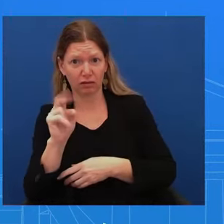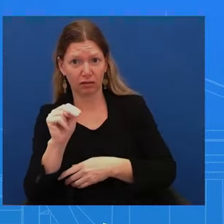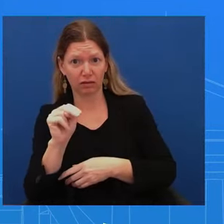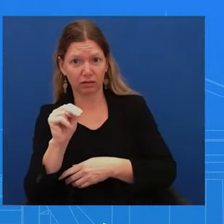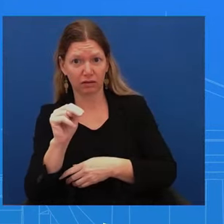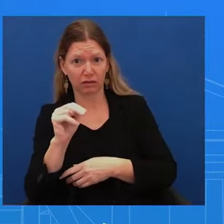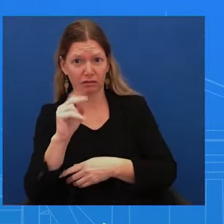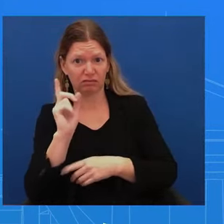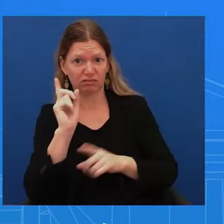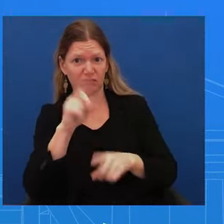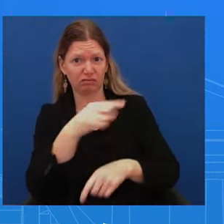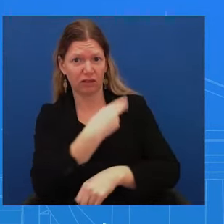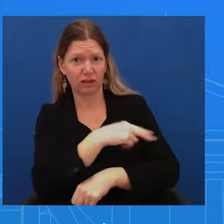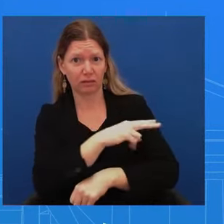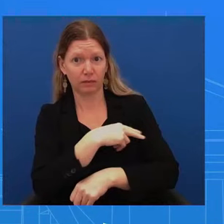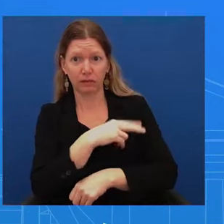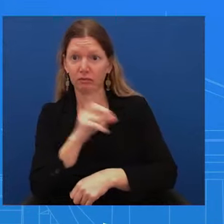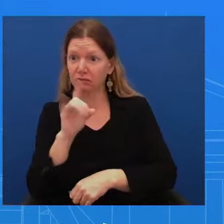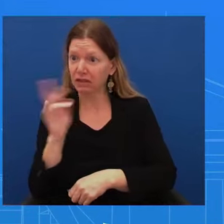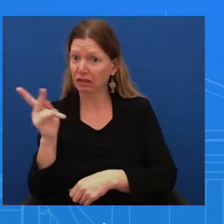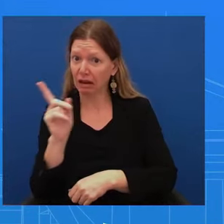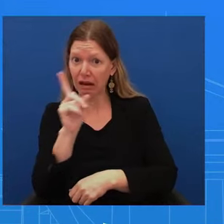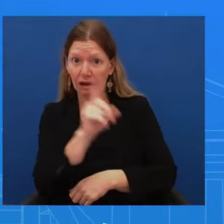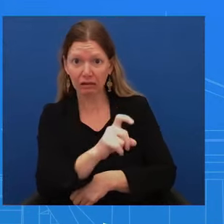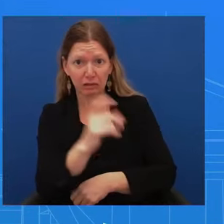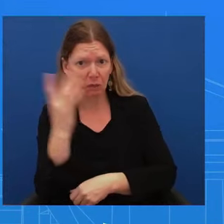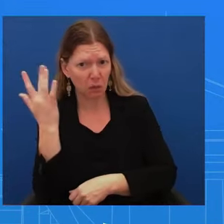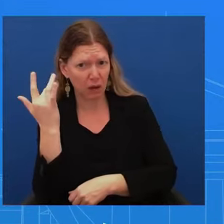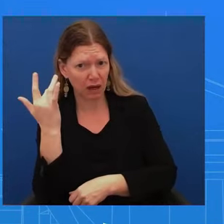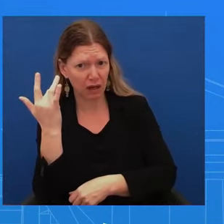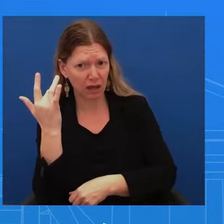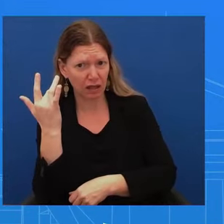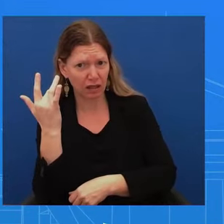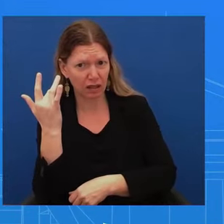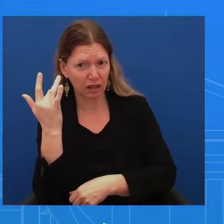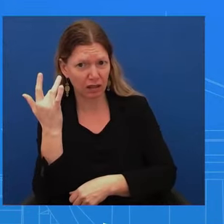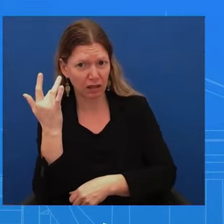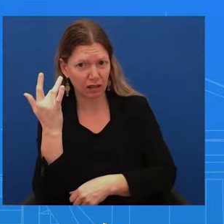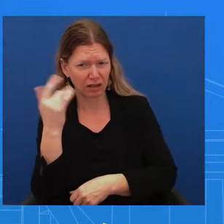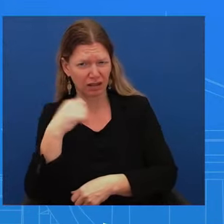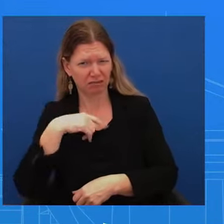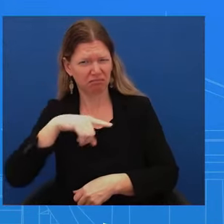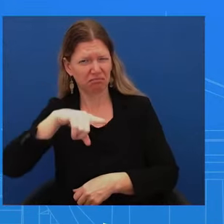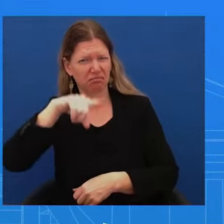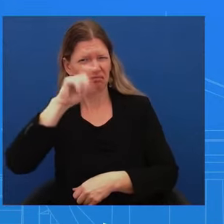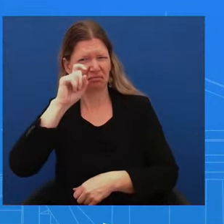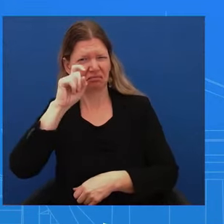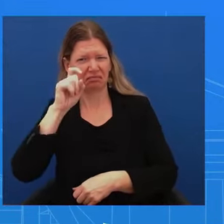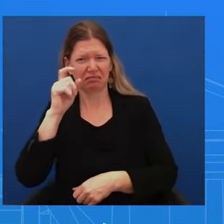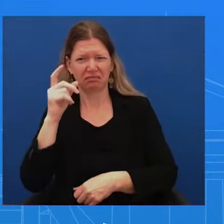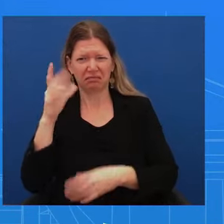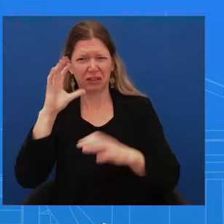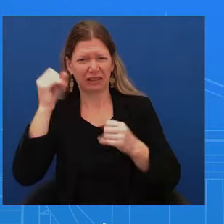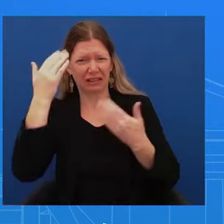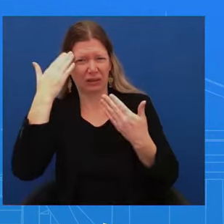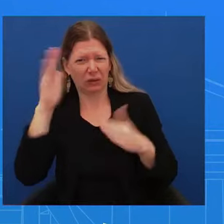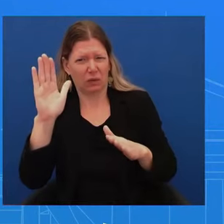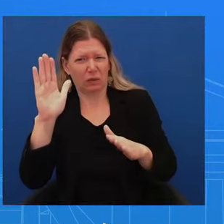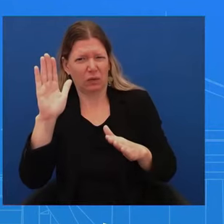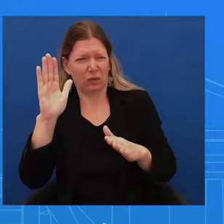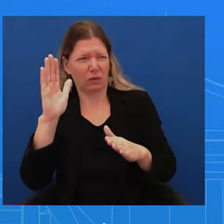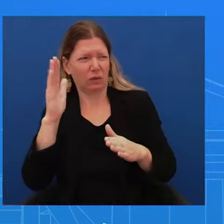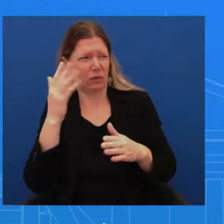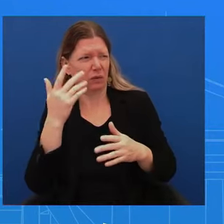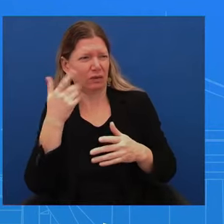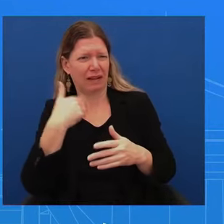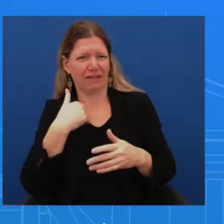that it was cancer? How did five days go without knowing the death? That is something that we're trying to find. I think I'm not getting an answer. I hear you. But that is something that we